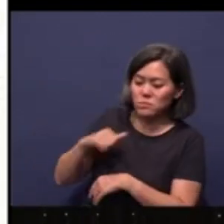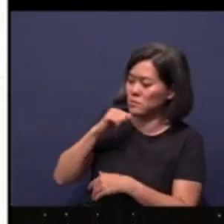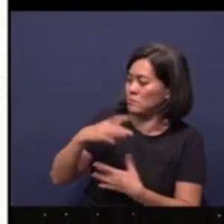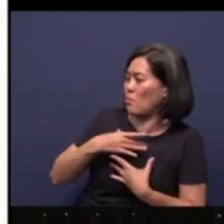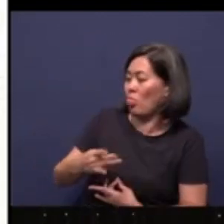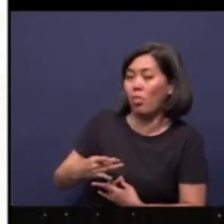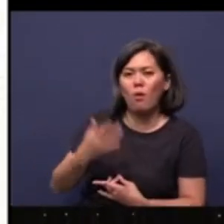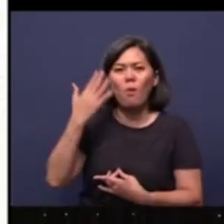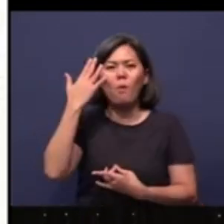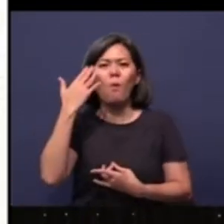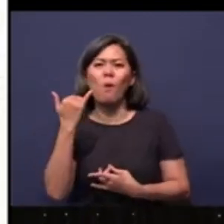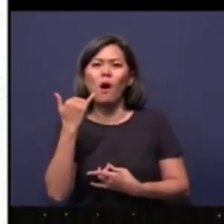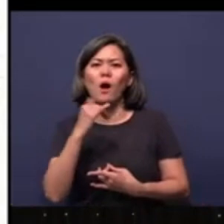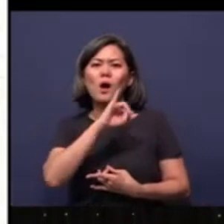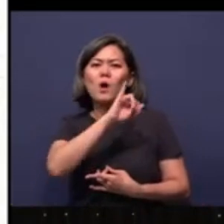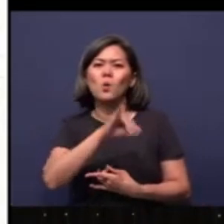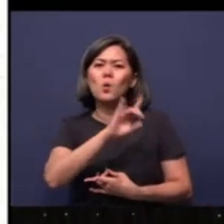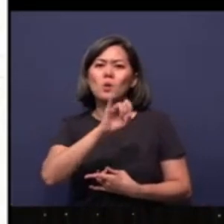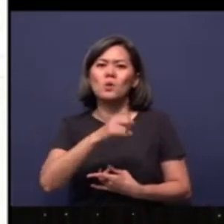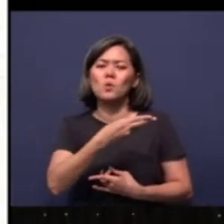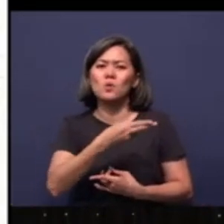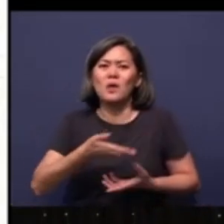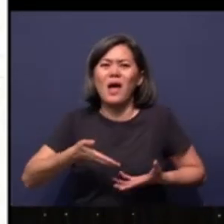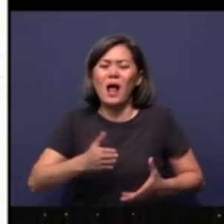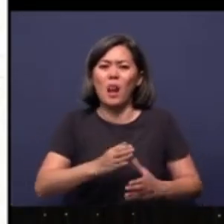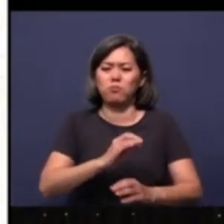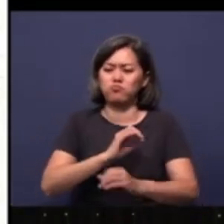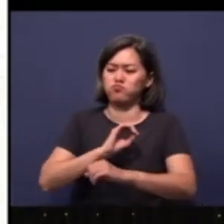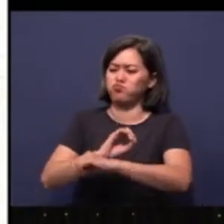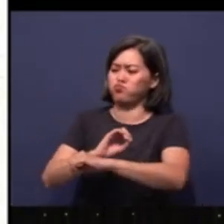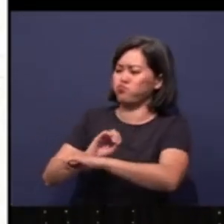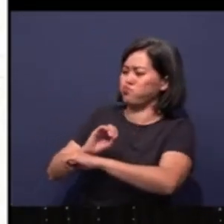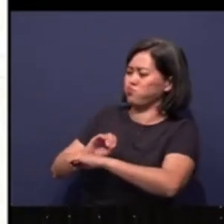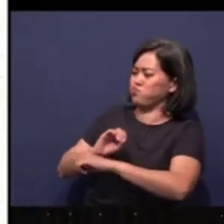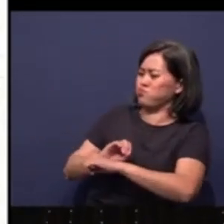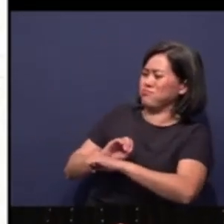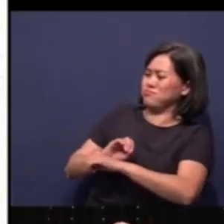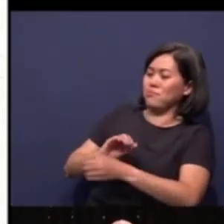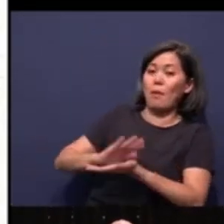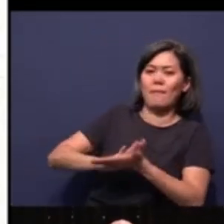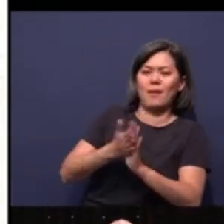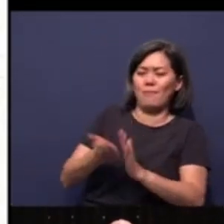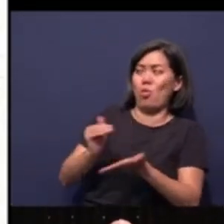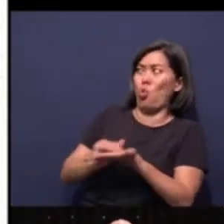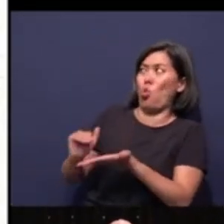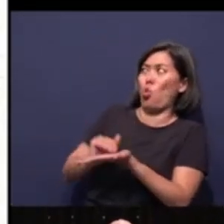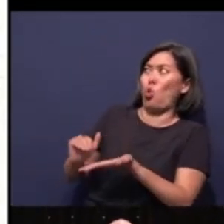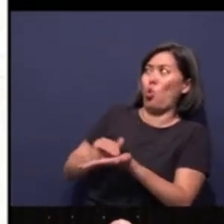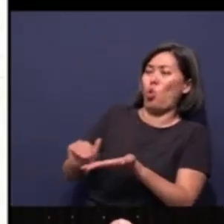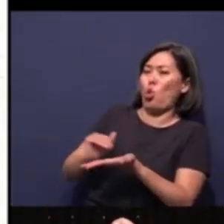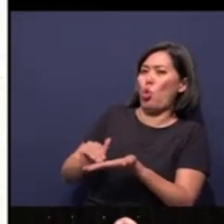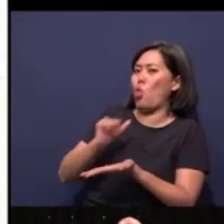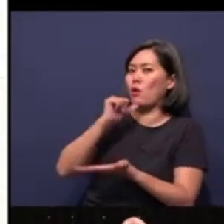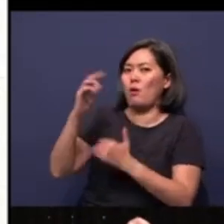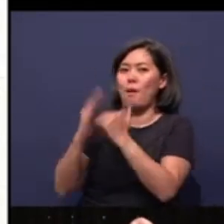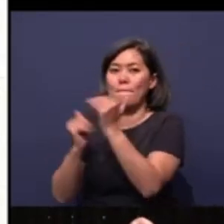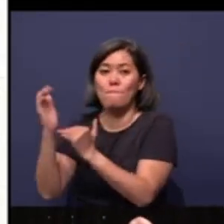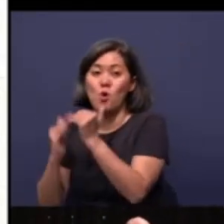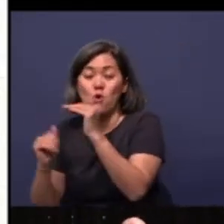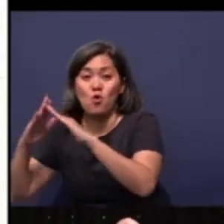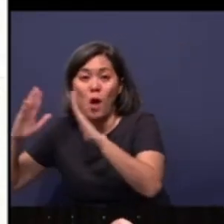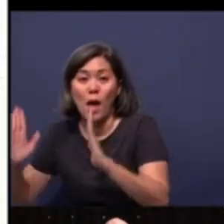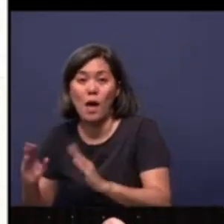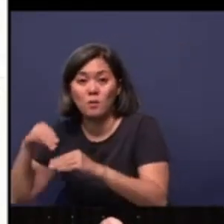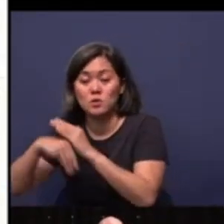Judah allow obstacles to become excuses to build the house of the Lord there in Jerusalem? Here